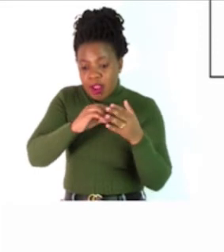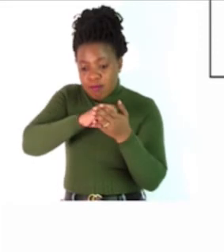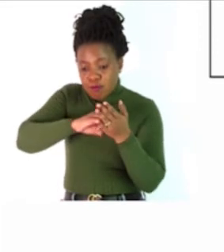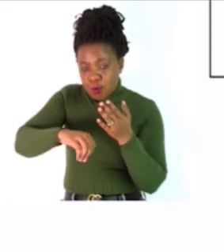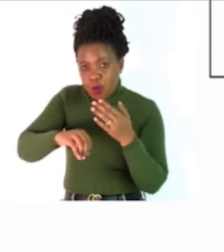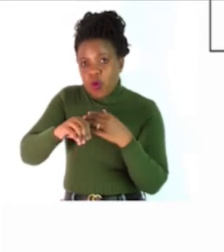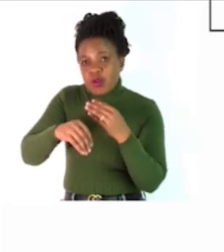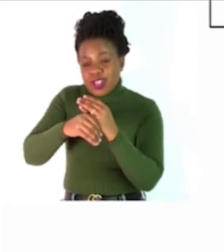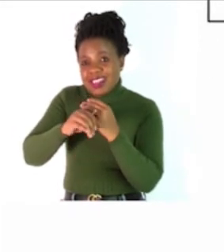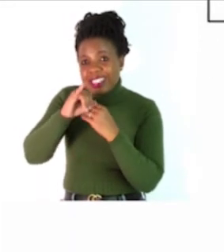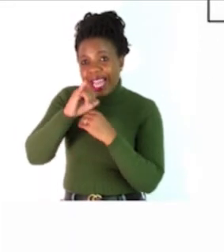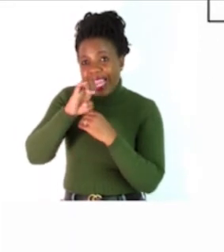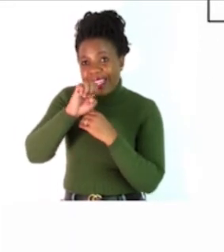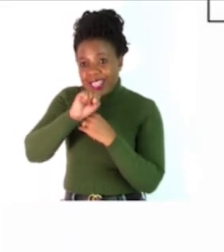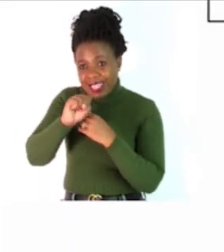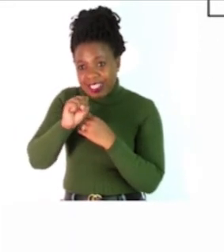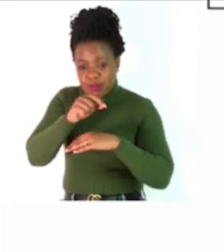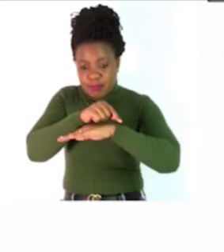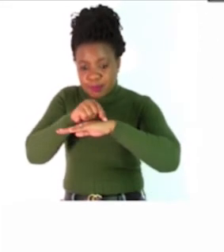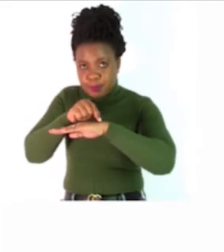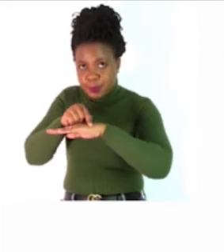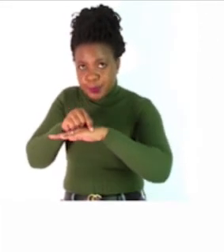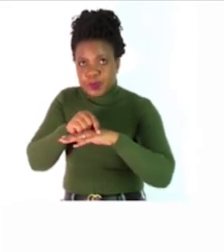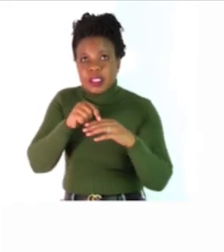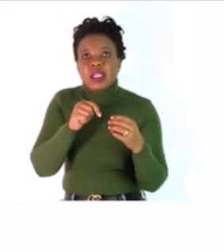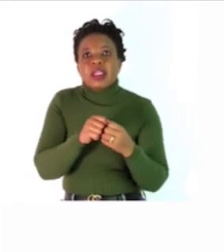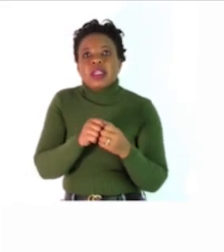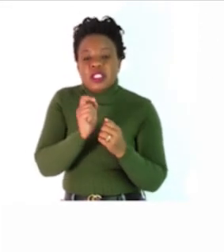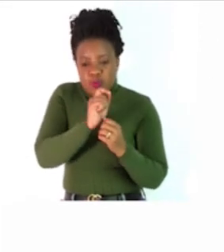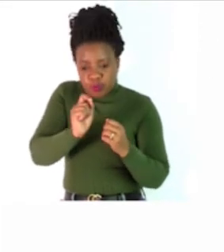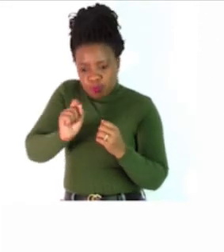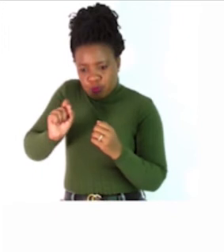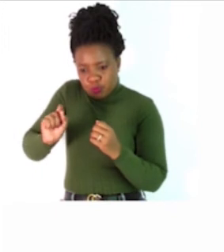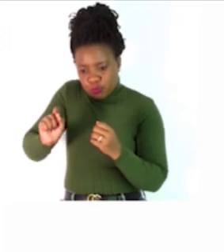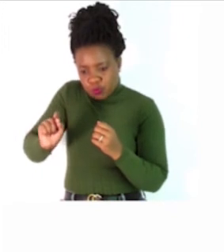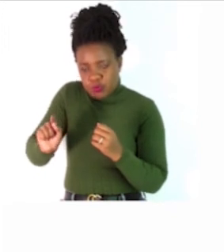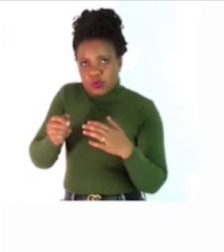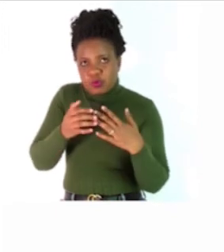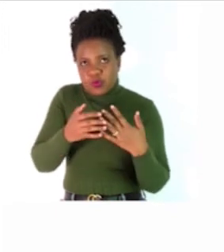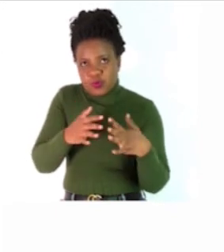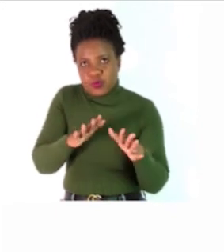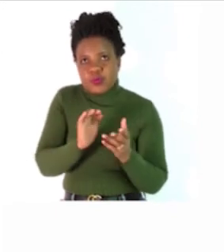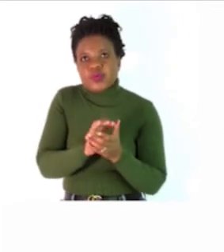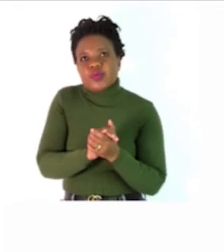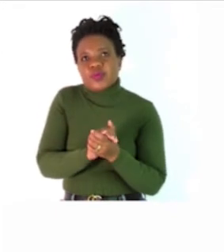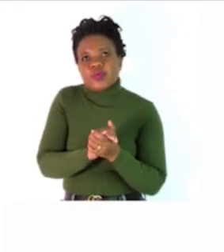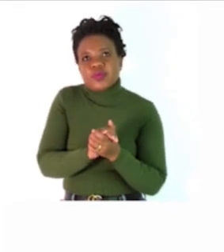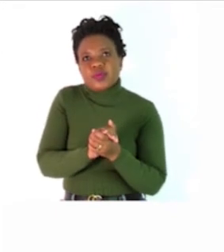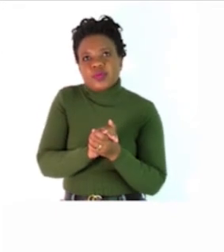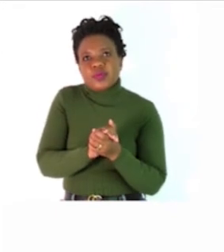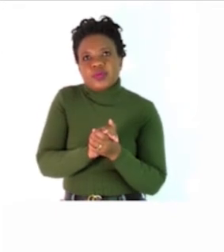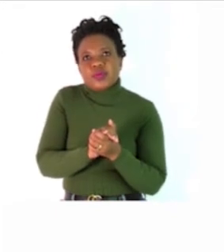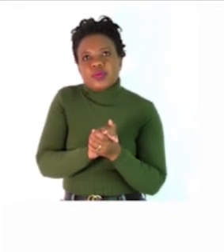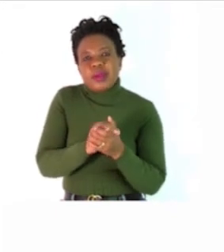IES. In the passage and write them down there. There are many nouns there ending in